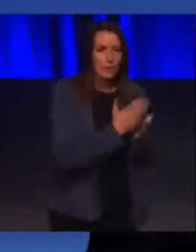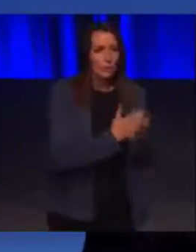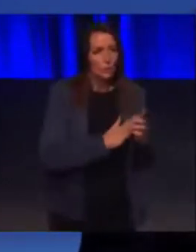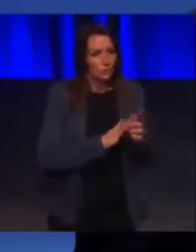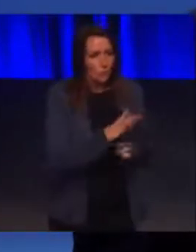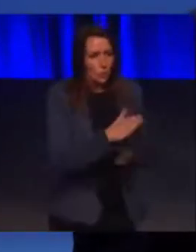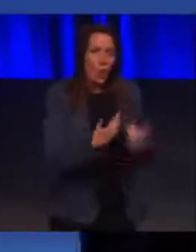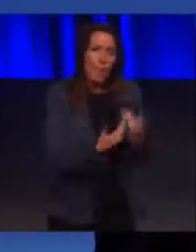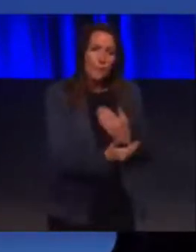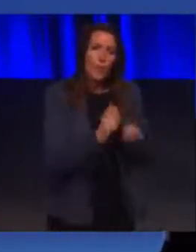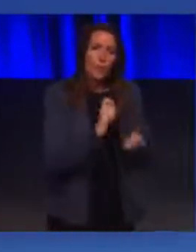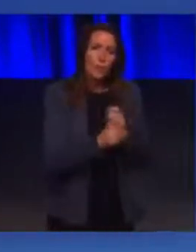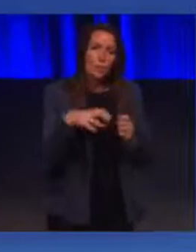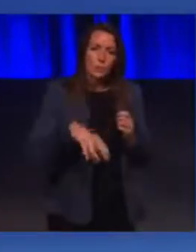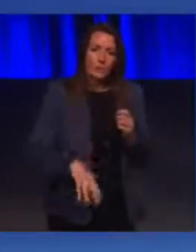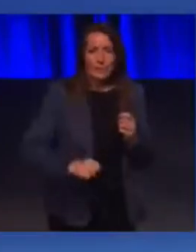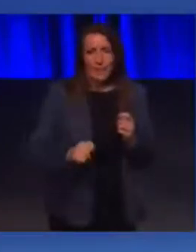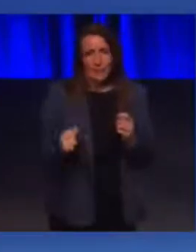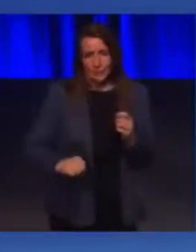toilets to Scotland. Thank you.